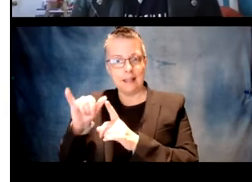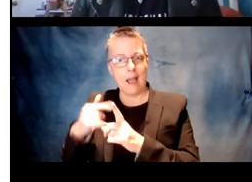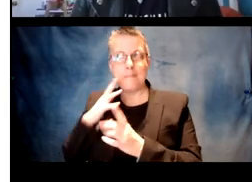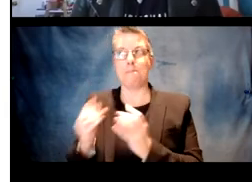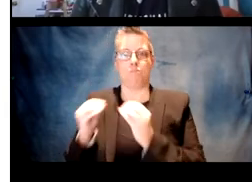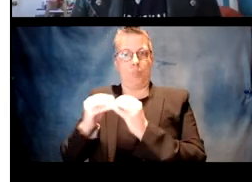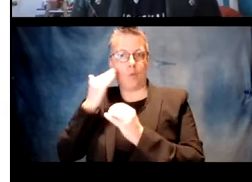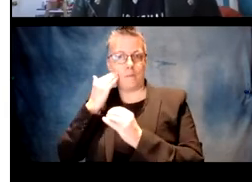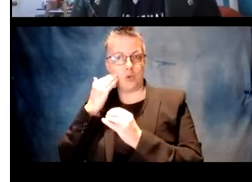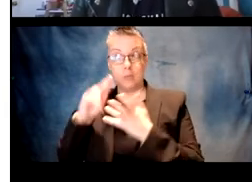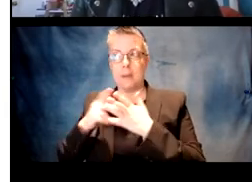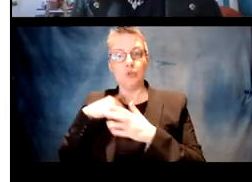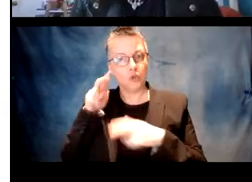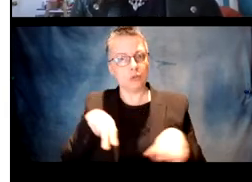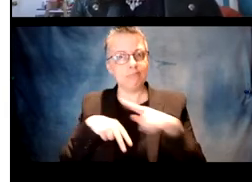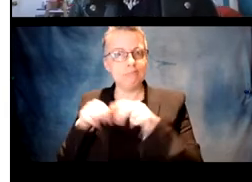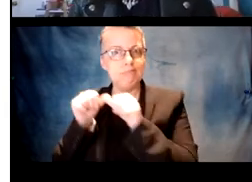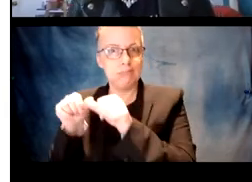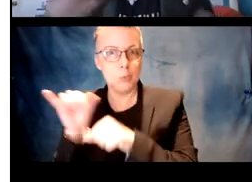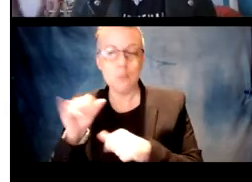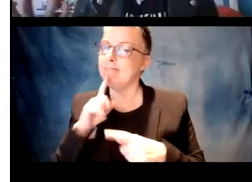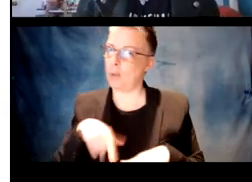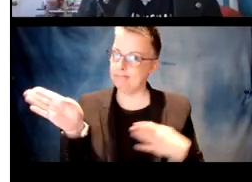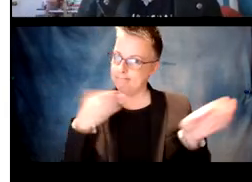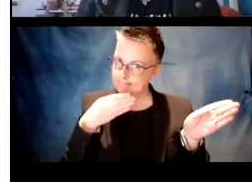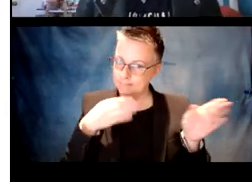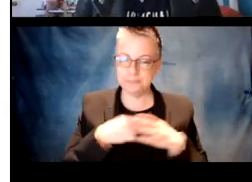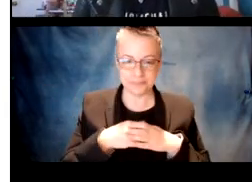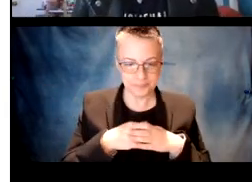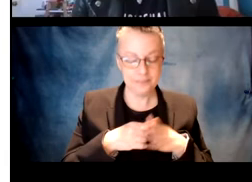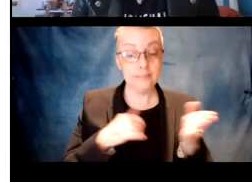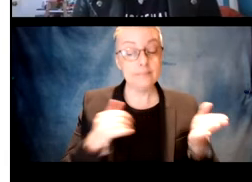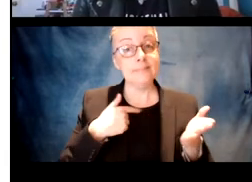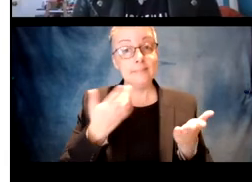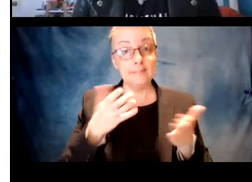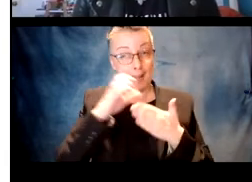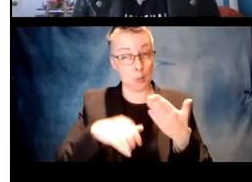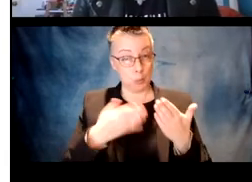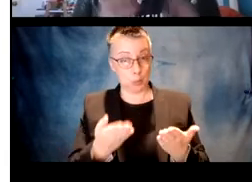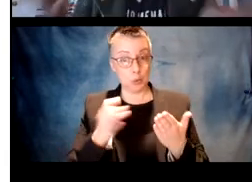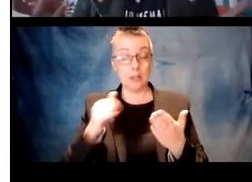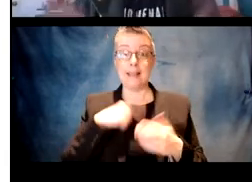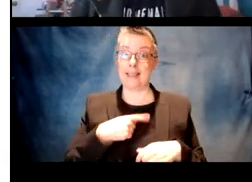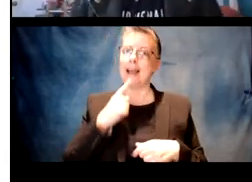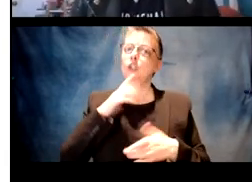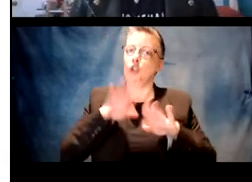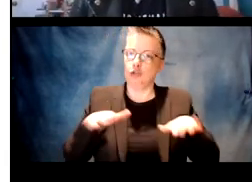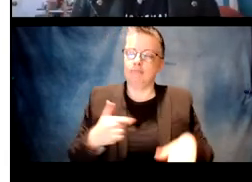the nouns and the verbs should be equally familiar. Again, if anything, the nouns are more familiar. And children, then